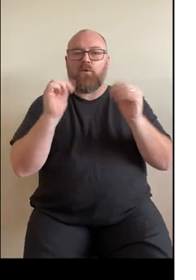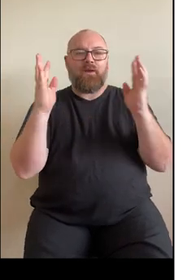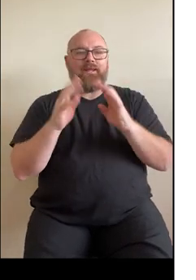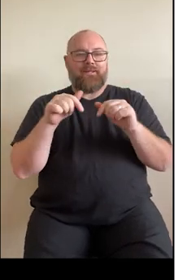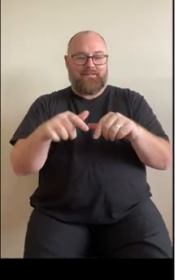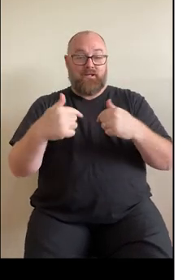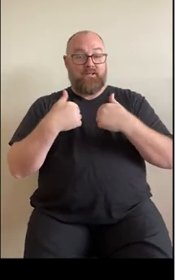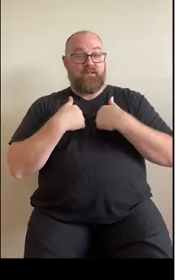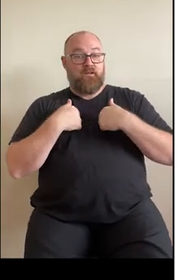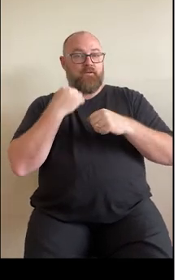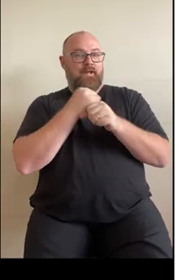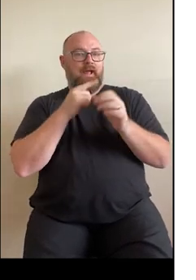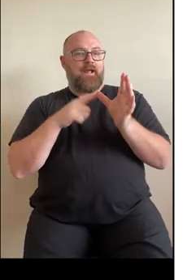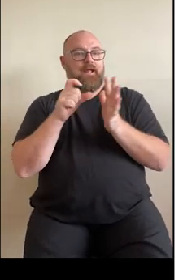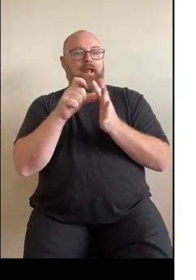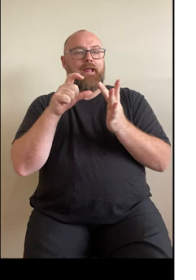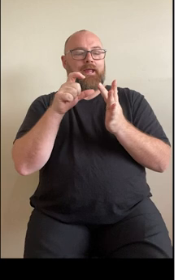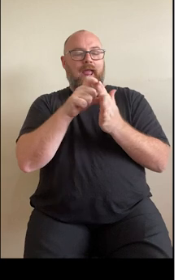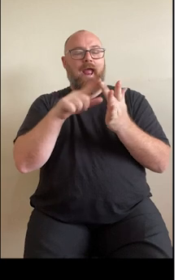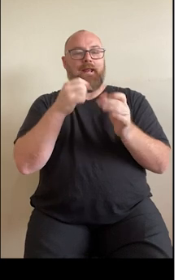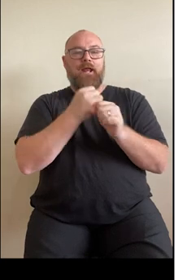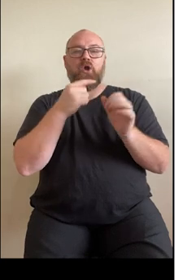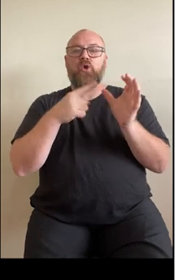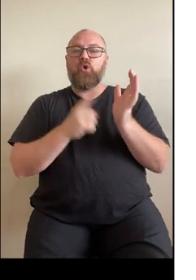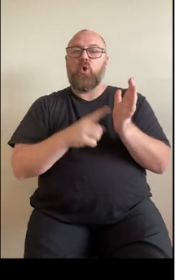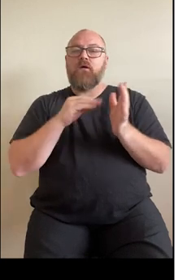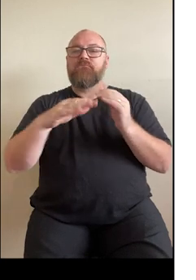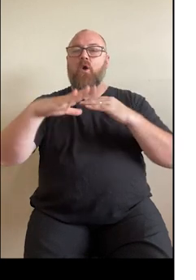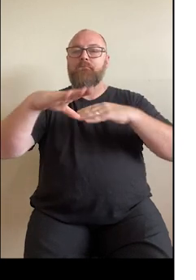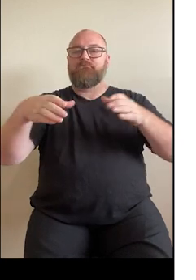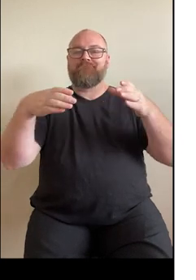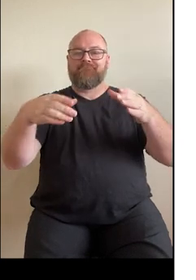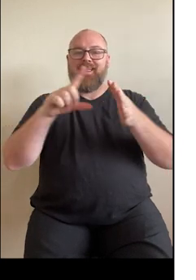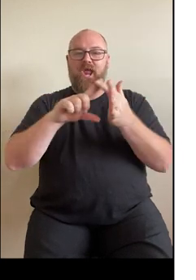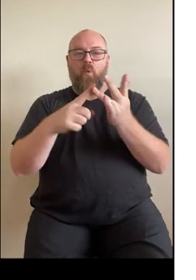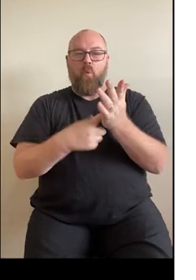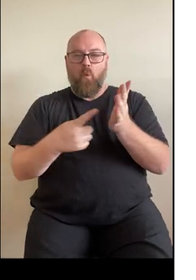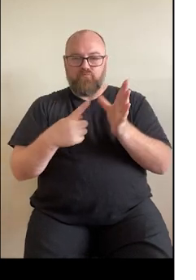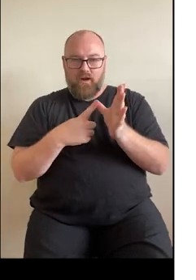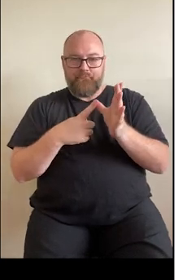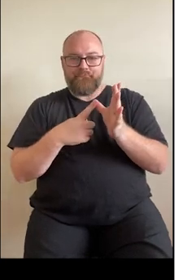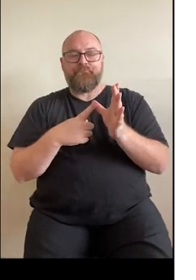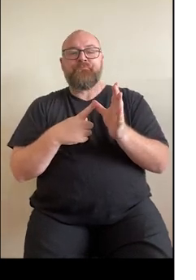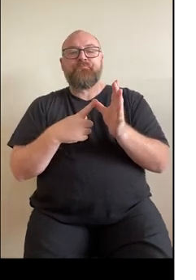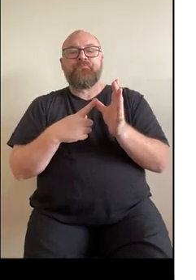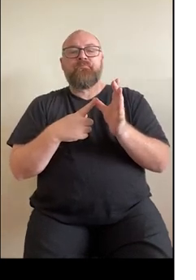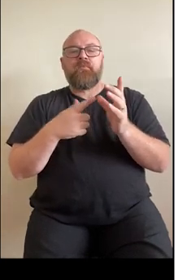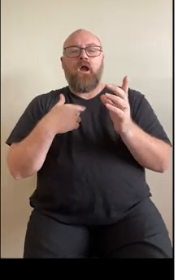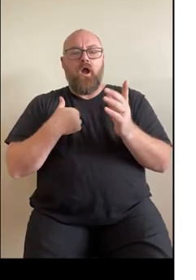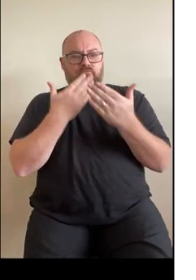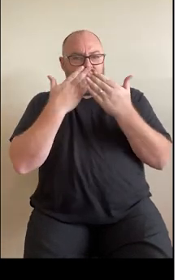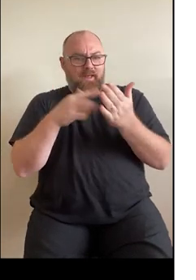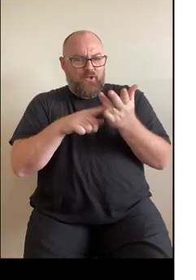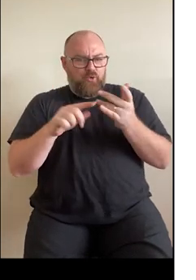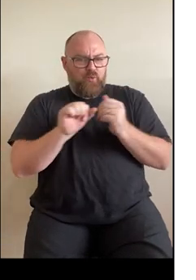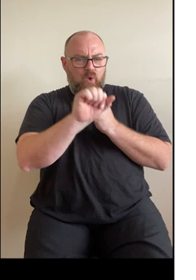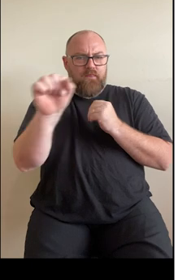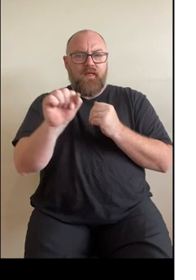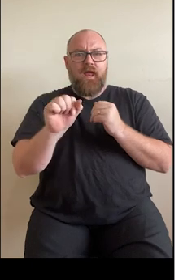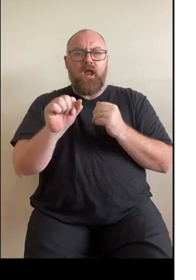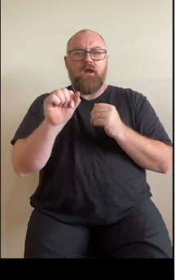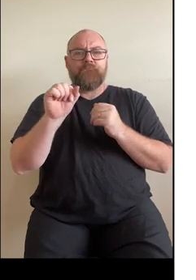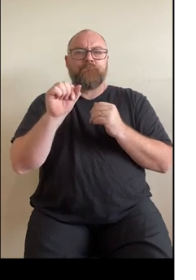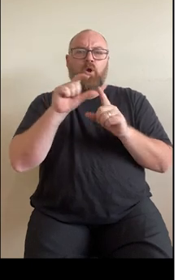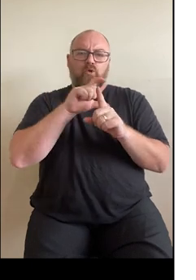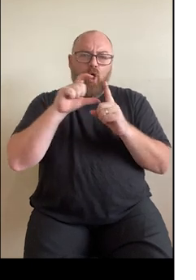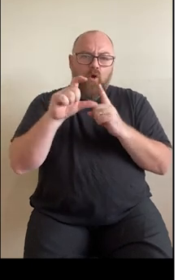mine being the Gadigal people from the Eora Aura Nation here in Sydney and pay my respects to their cultures, their elders